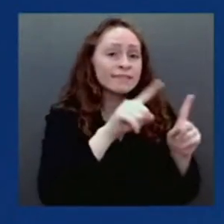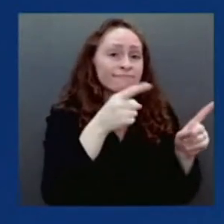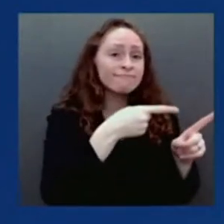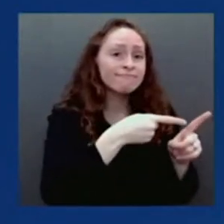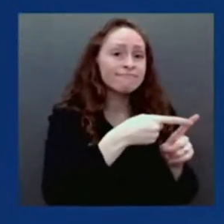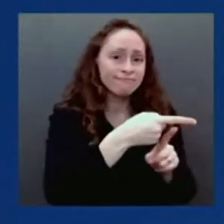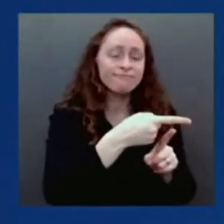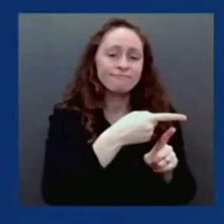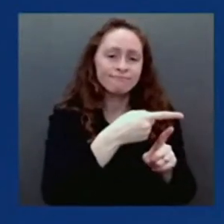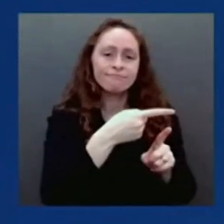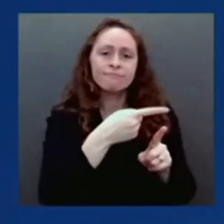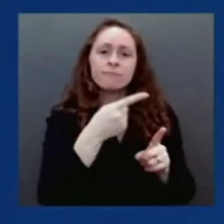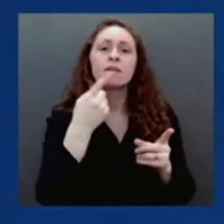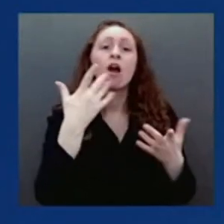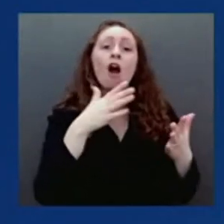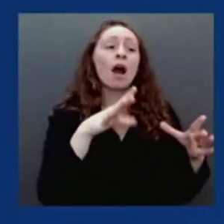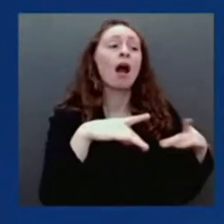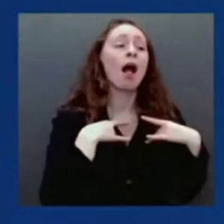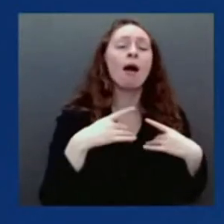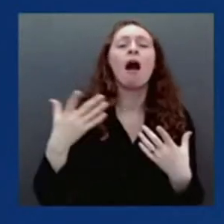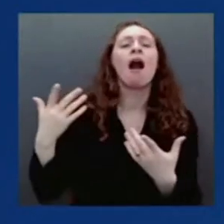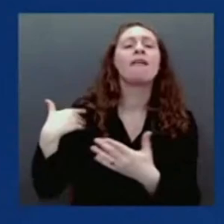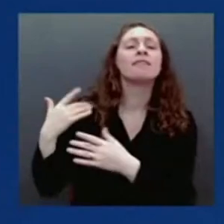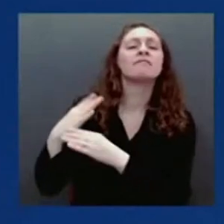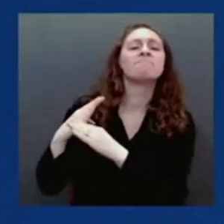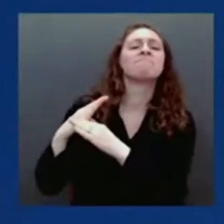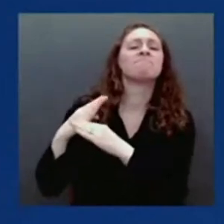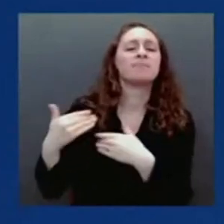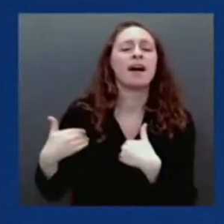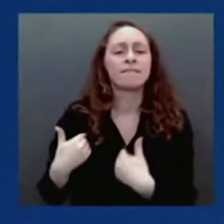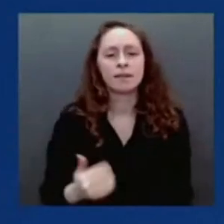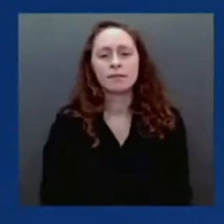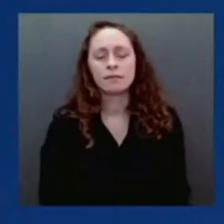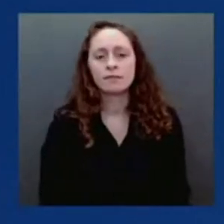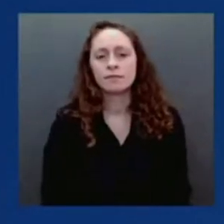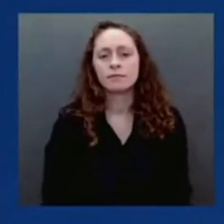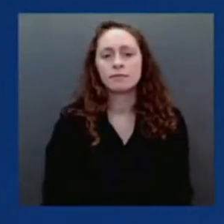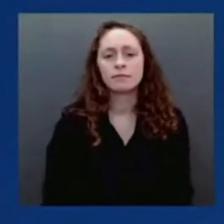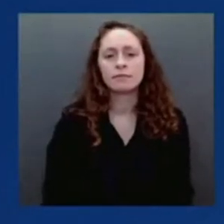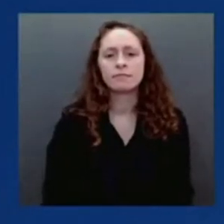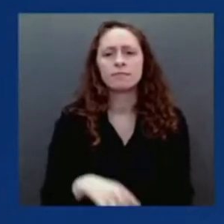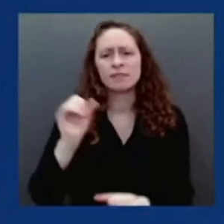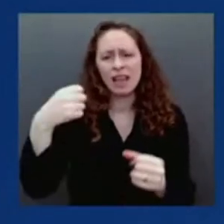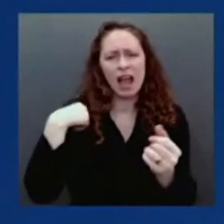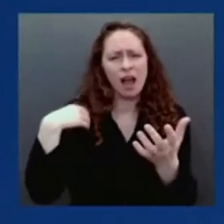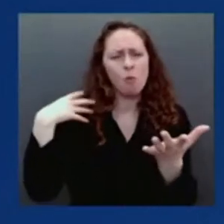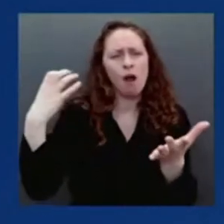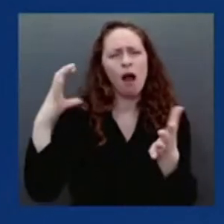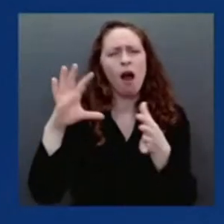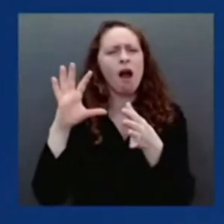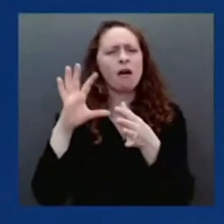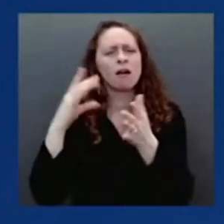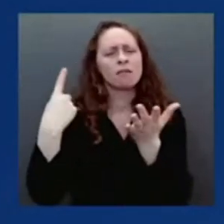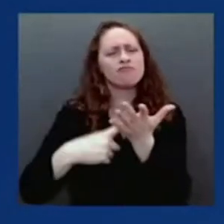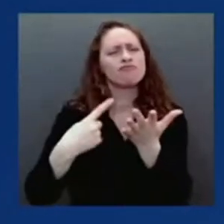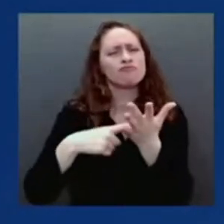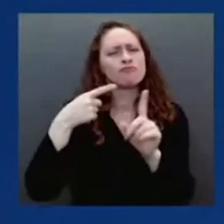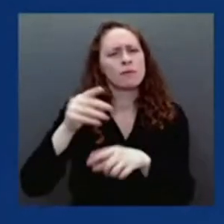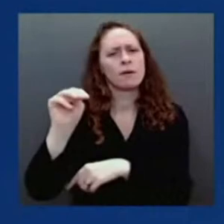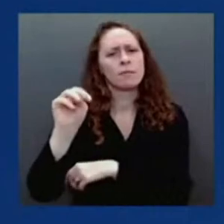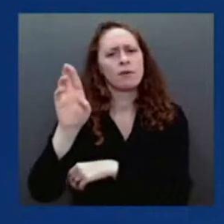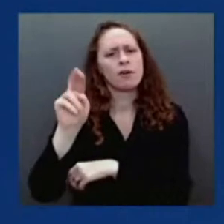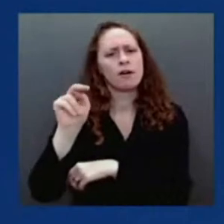mRNA vaccine and just say, last week CDC put out data that demonstrated that if you are boosted, you are 68 times